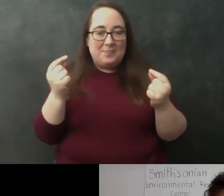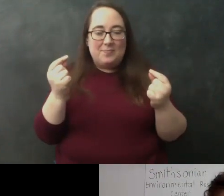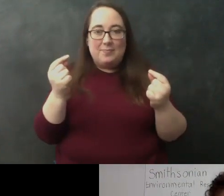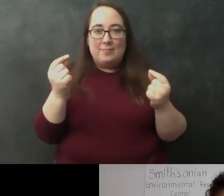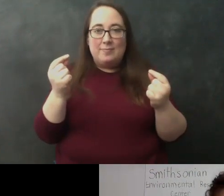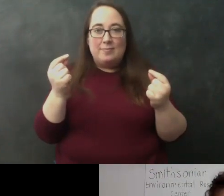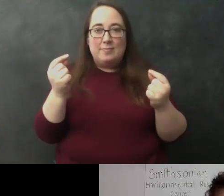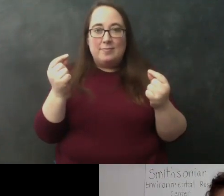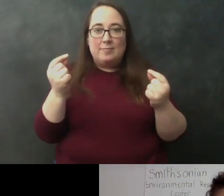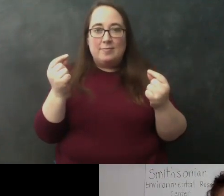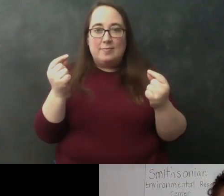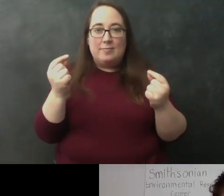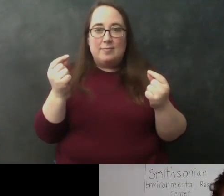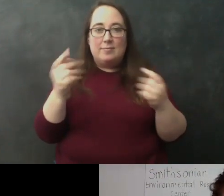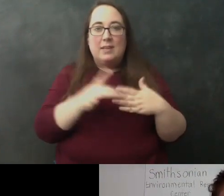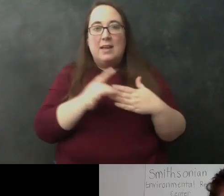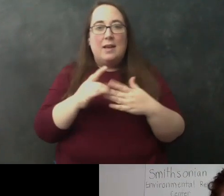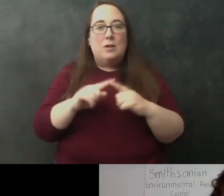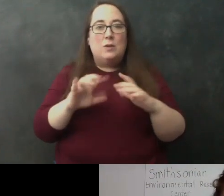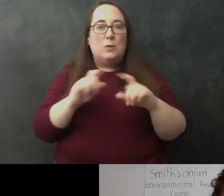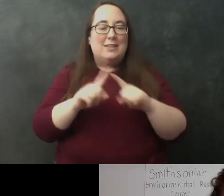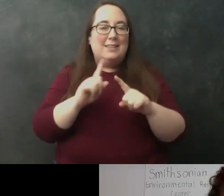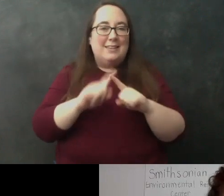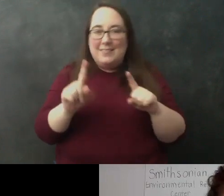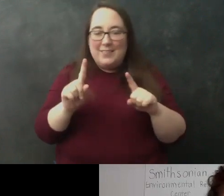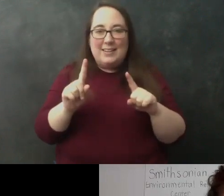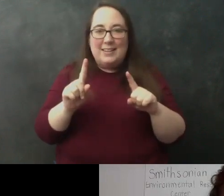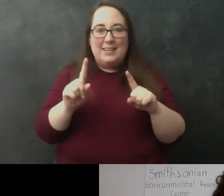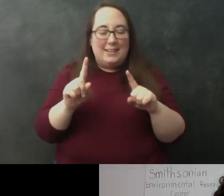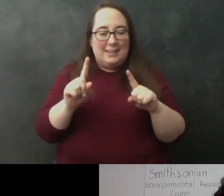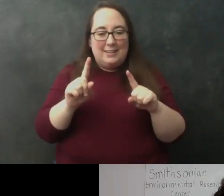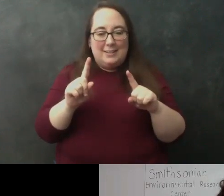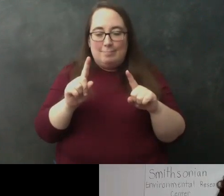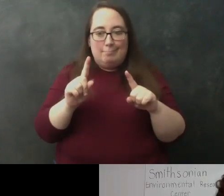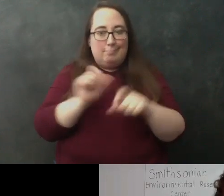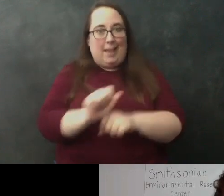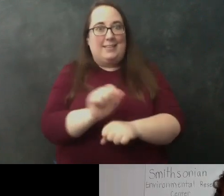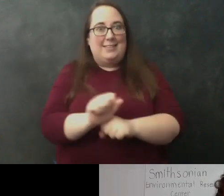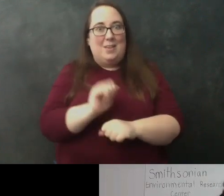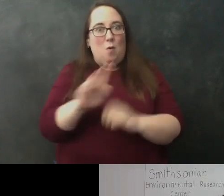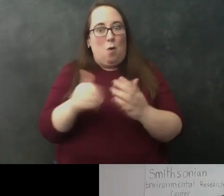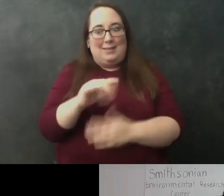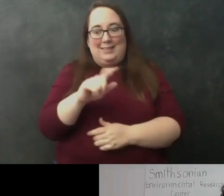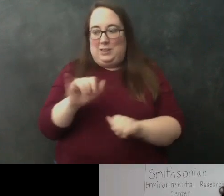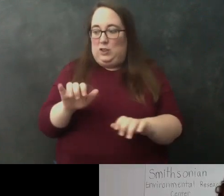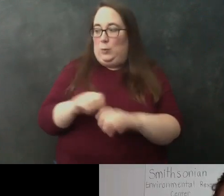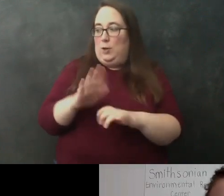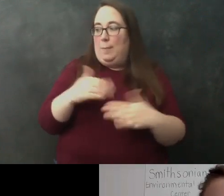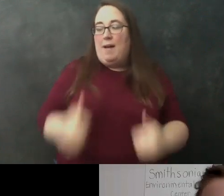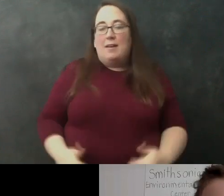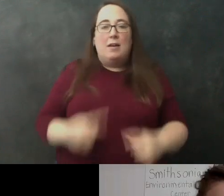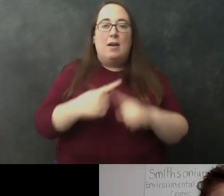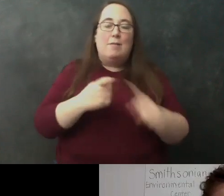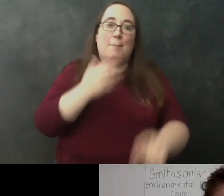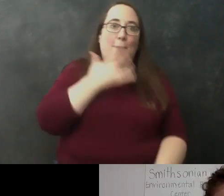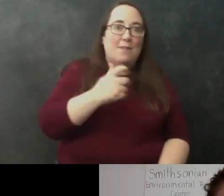it guides them to do all the different crazy tasks that all the cells in our bodies do that make us who we are so anything from the color of